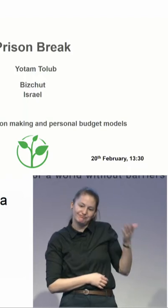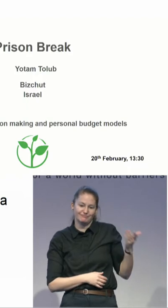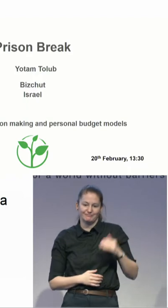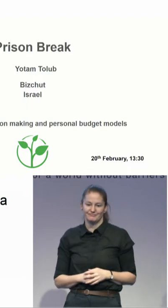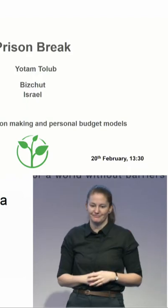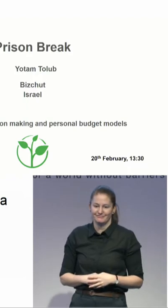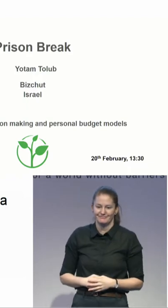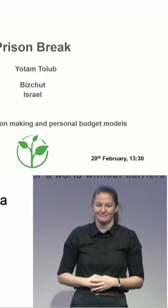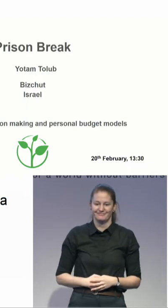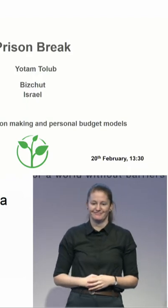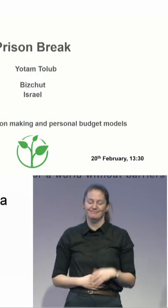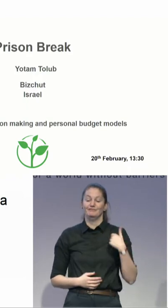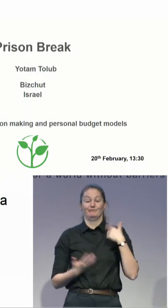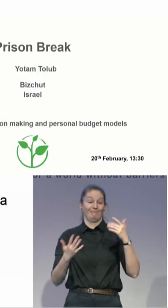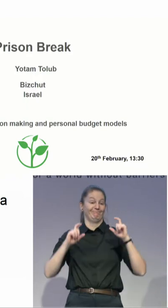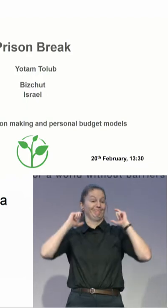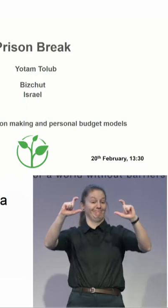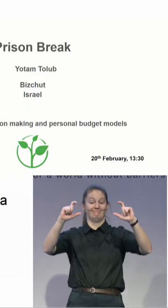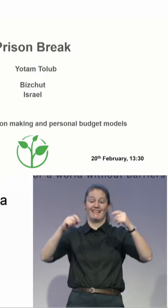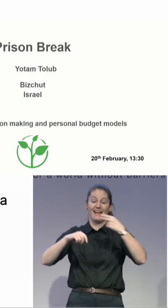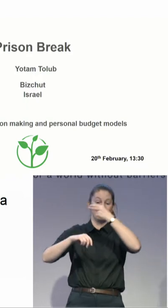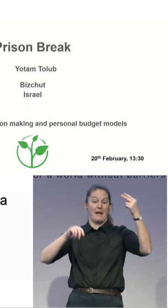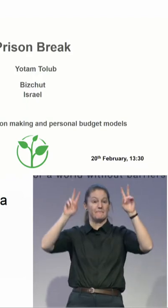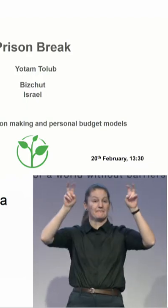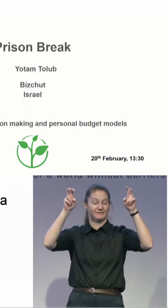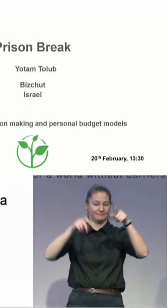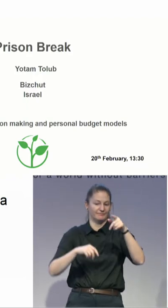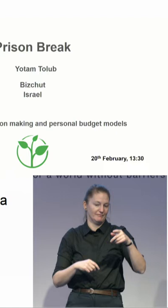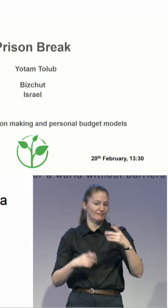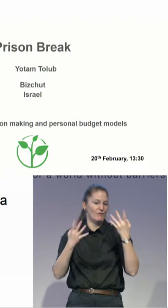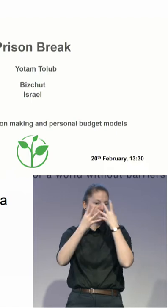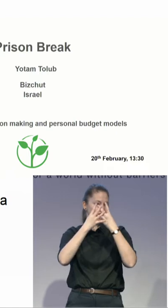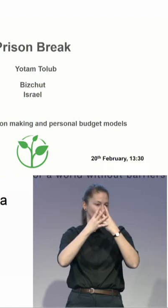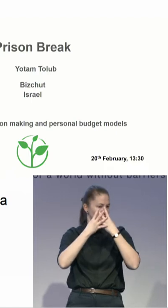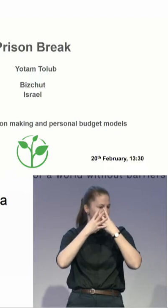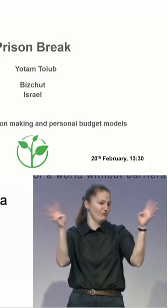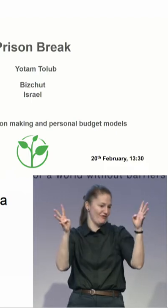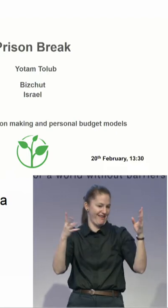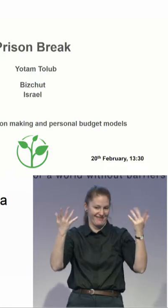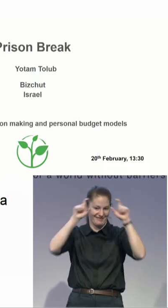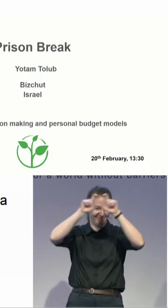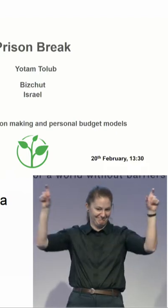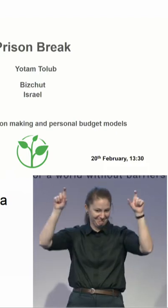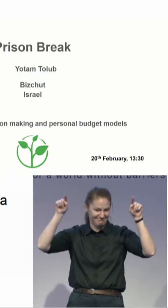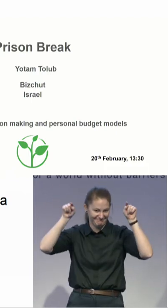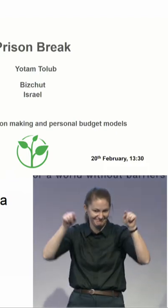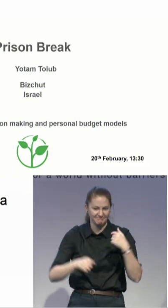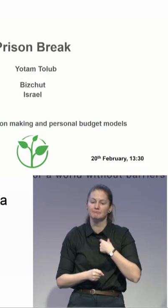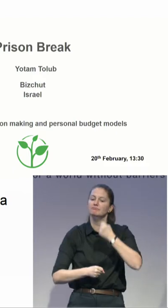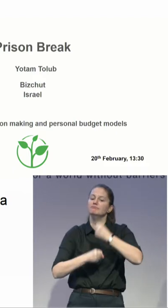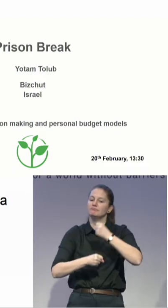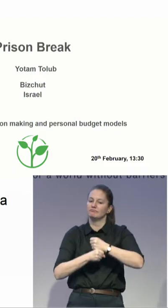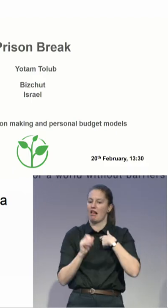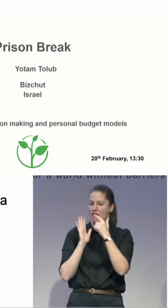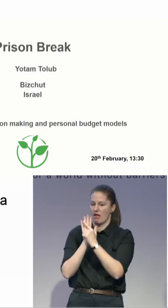I'm lawyer and part of my work was representing people with disabilities who've been under